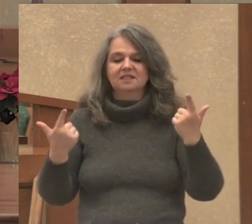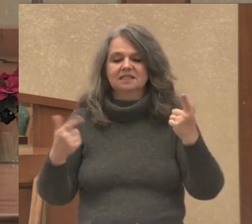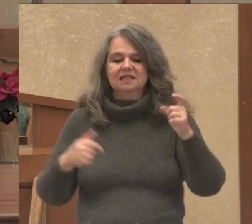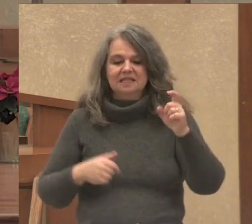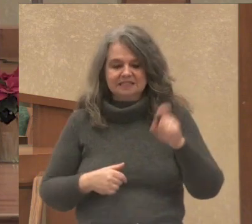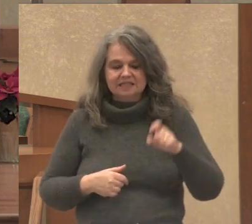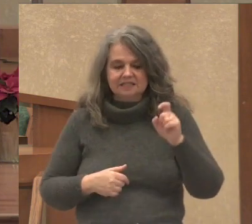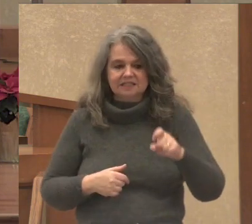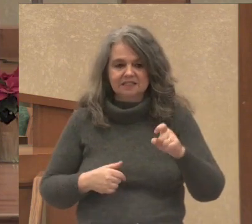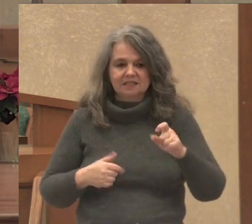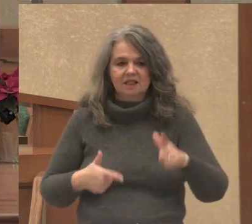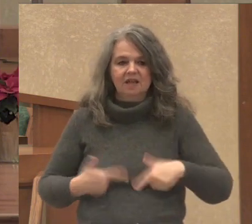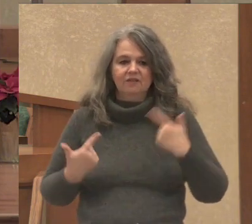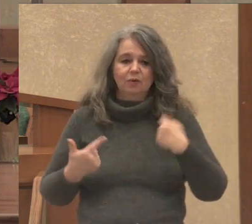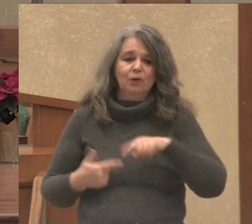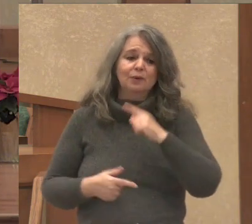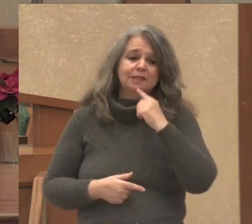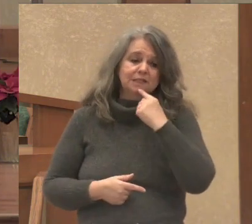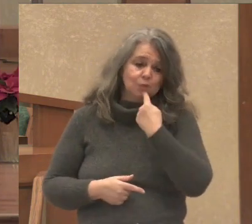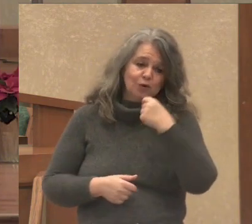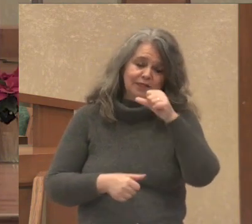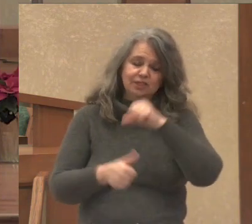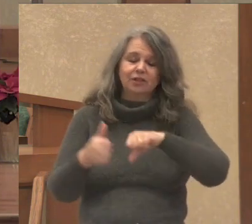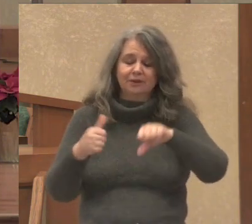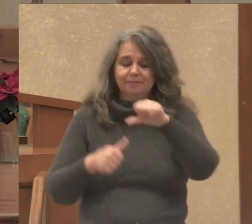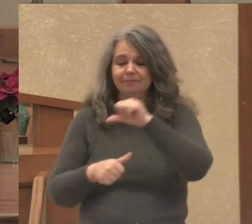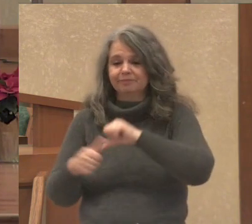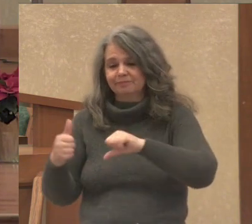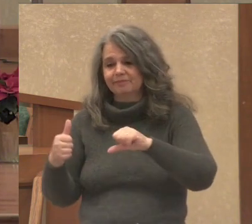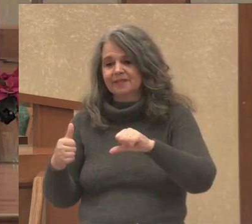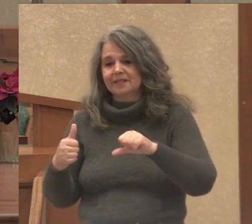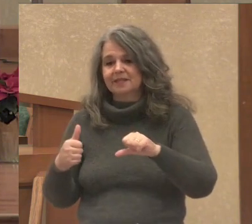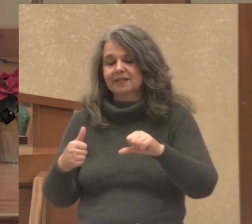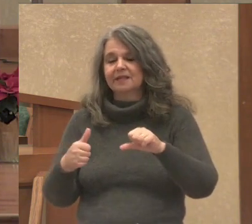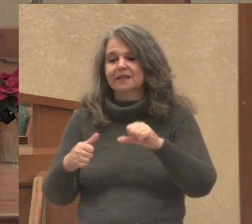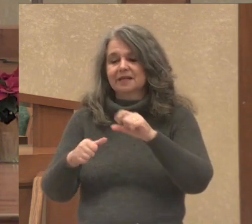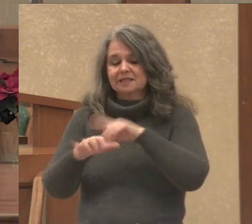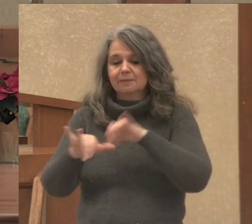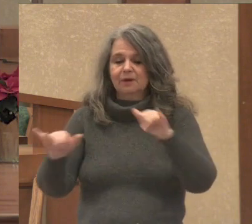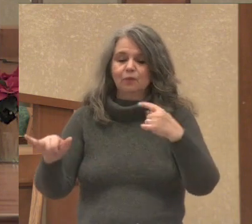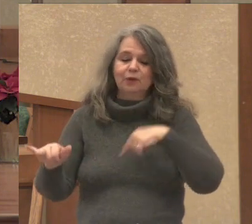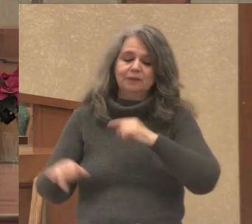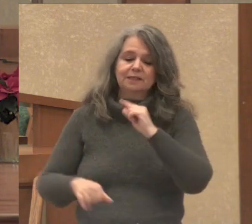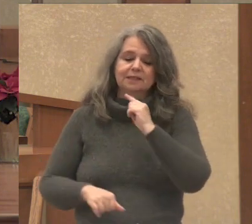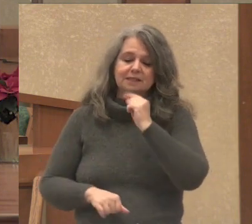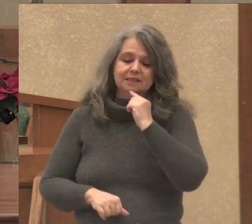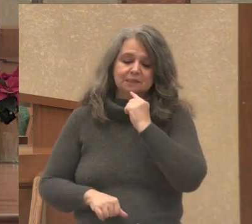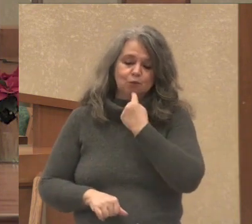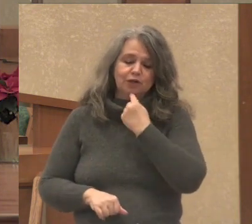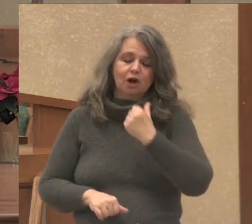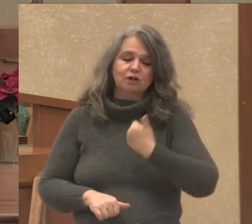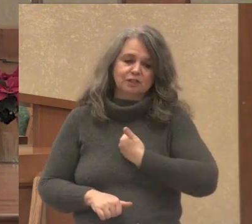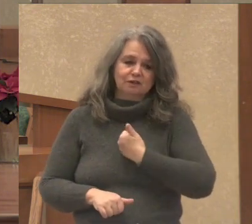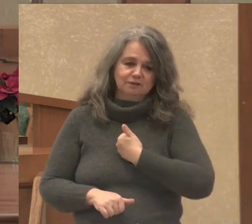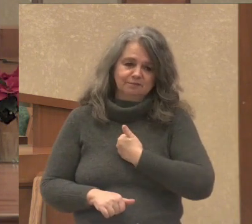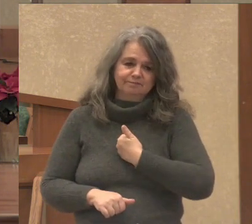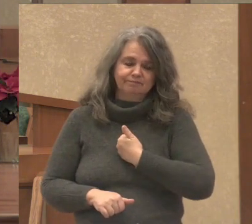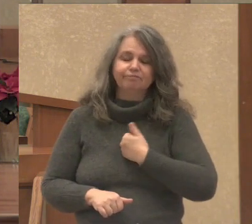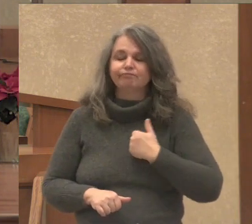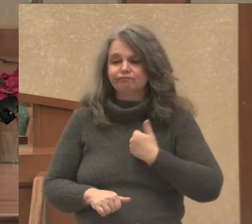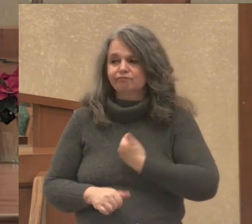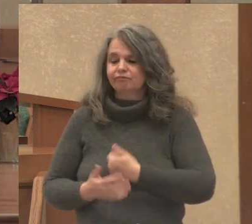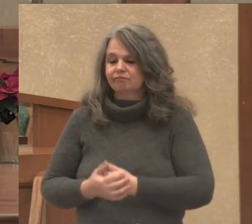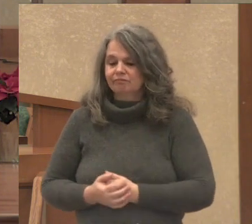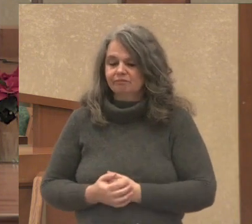We will disappoint others as well as ourselves. But we have good news